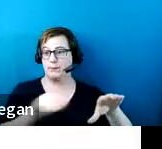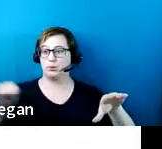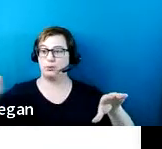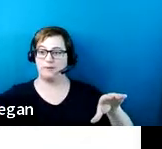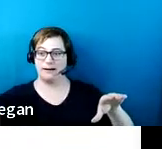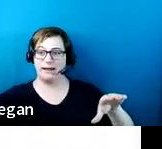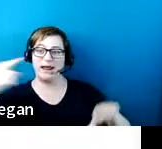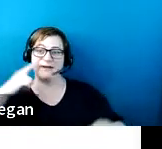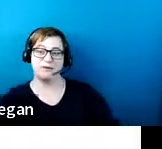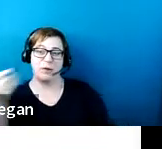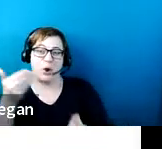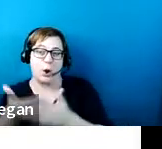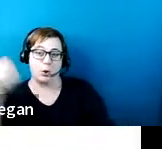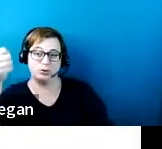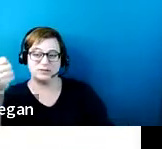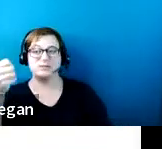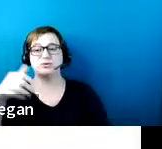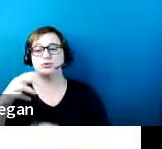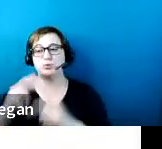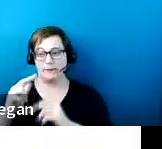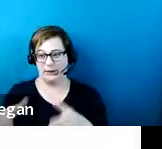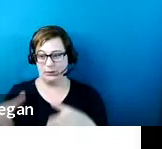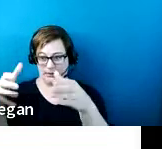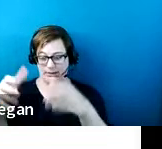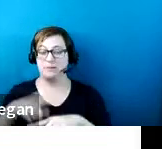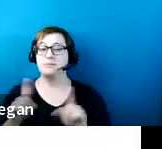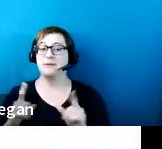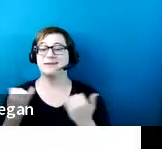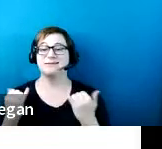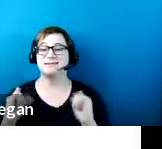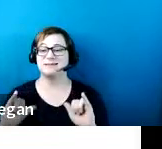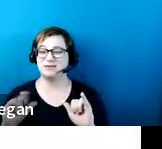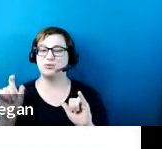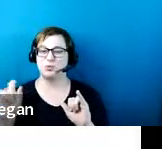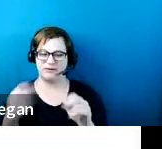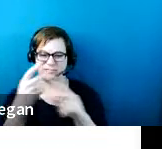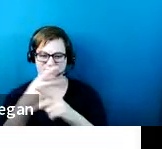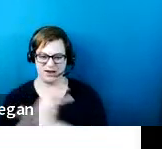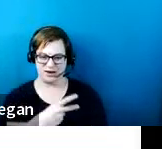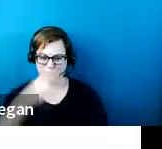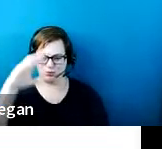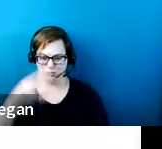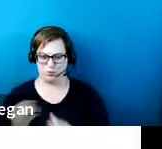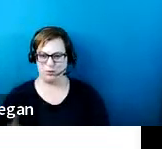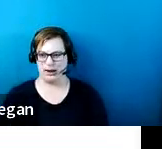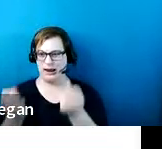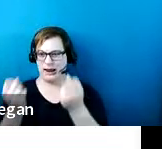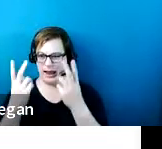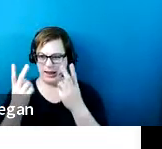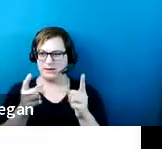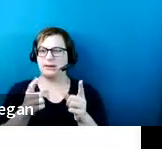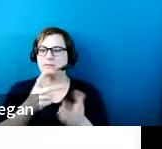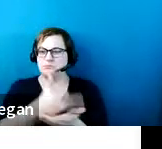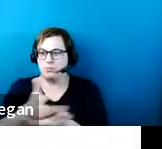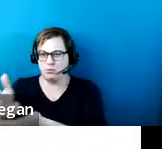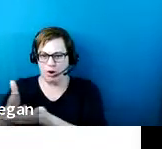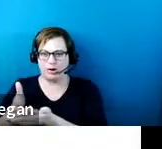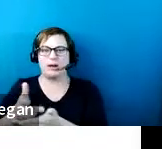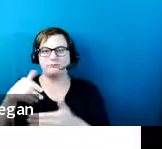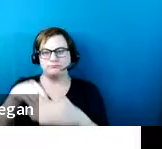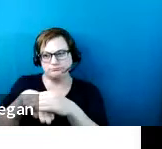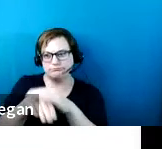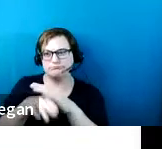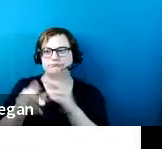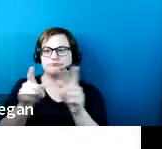lot that is closer to the building. But you still figure out the number of spaces you need to provide based on